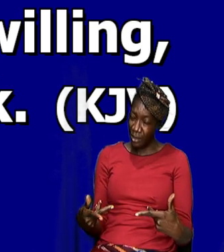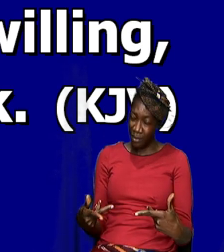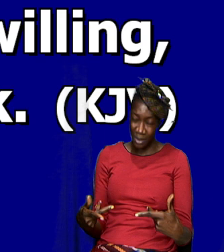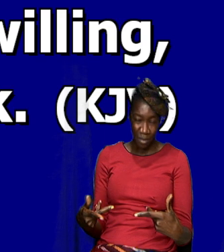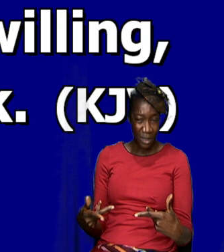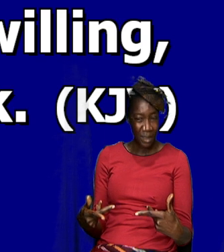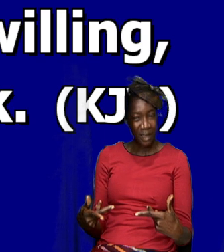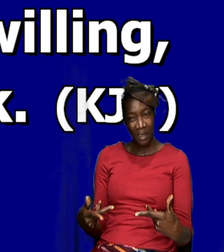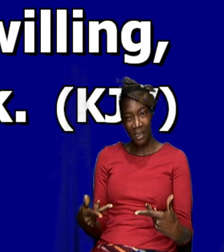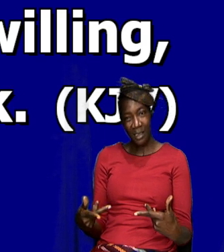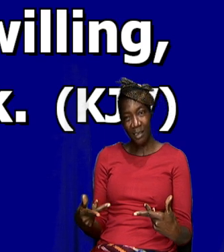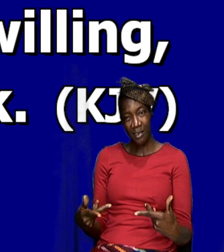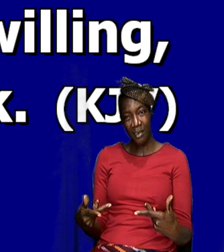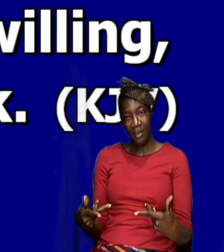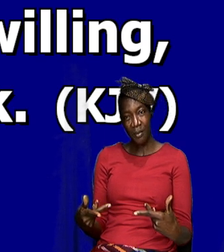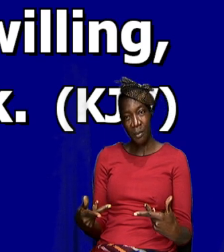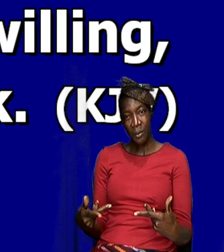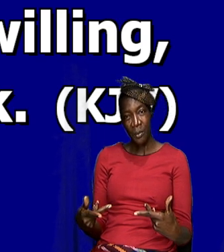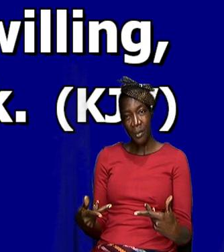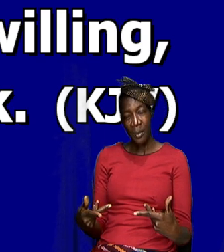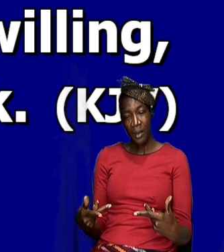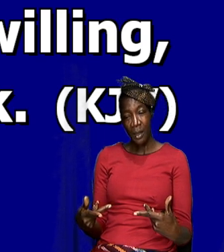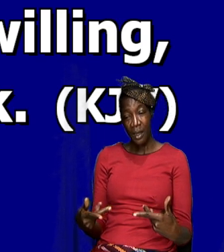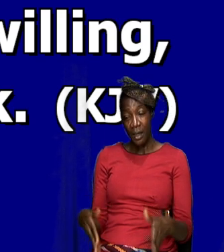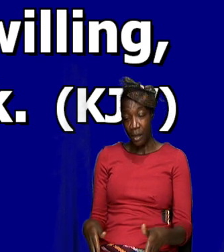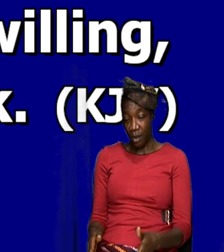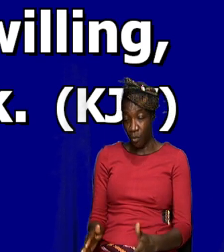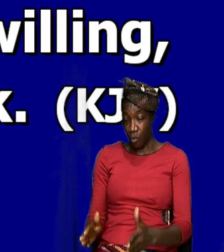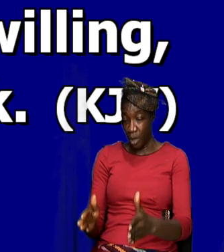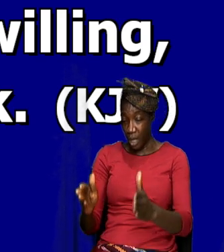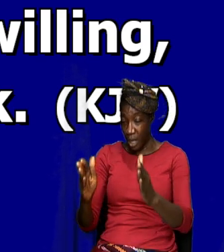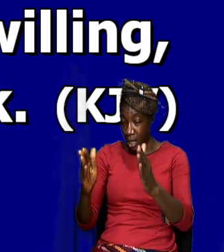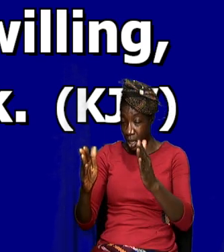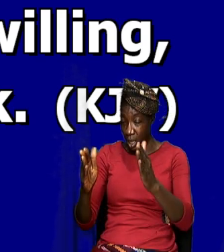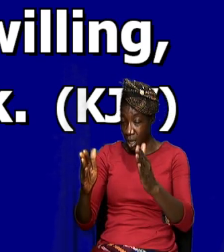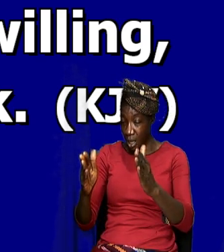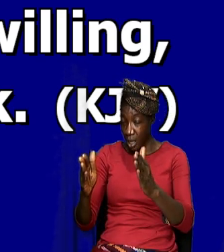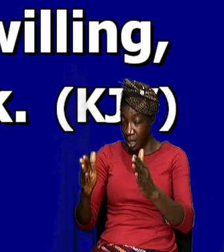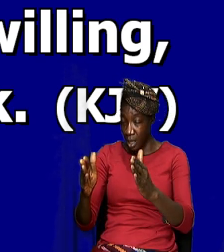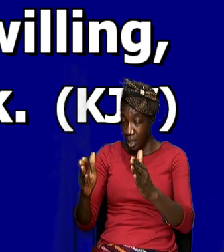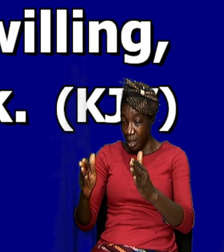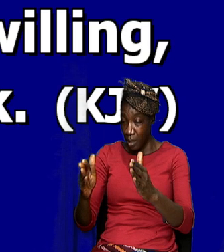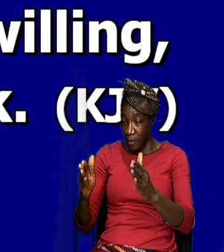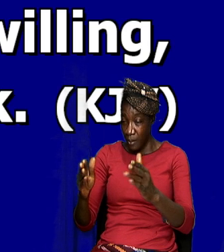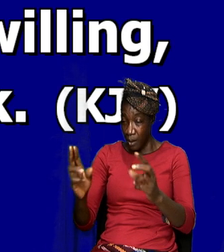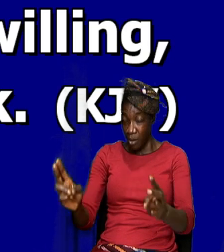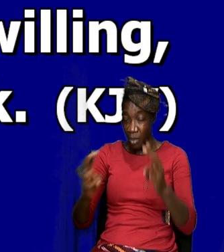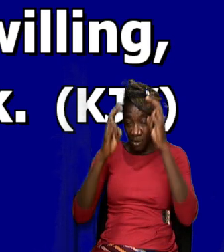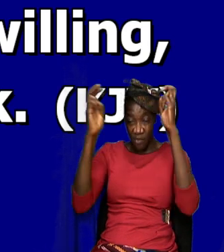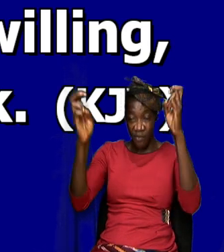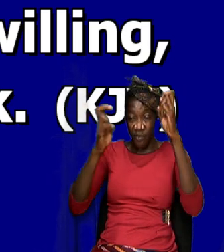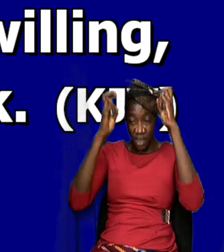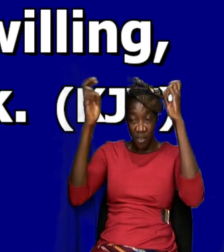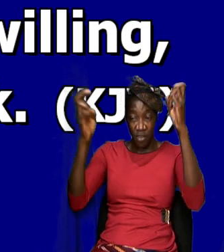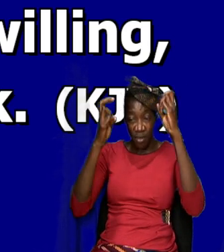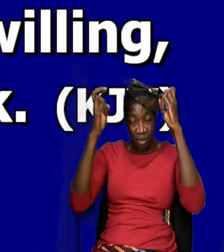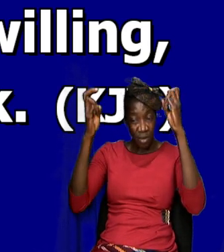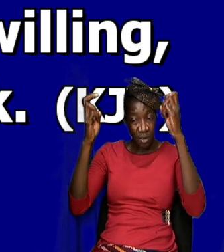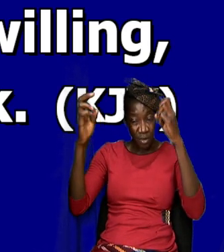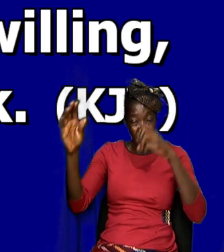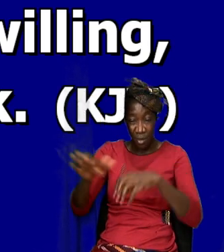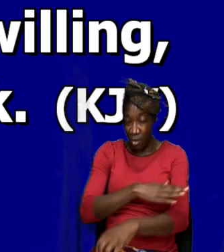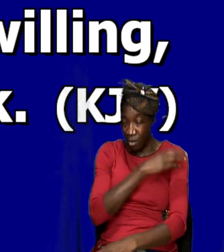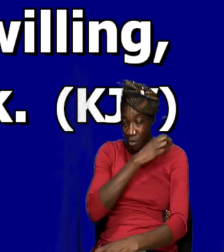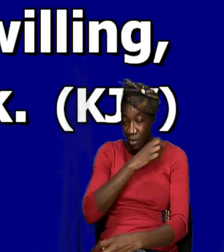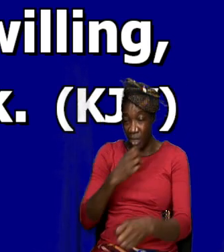method to overcome temptation he said watch and pray that you enter not into temptation so if you have